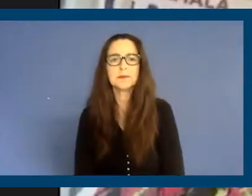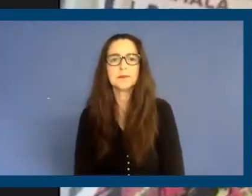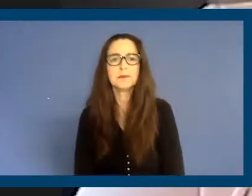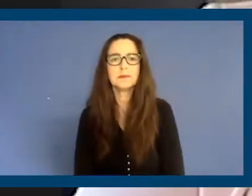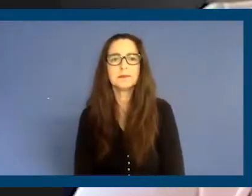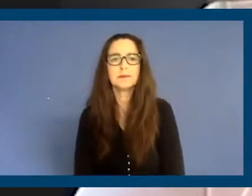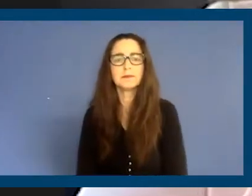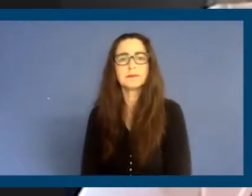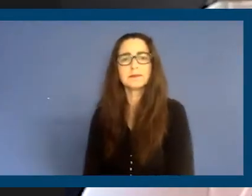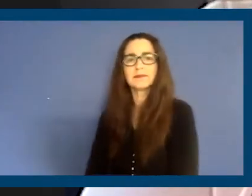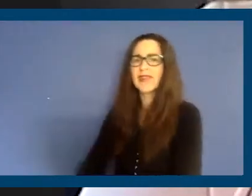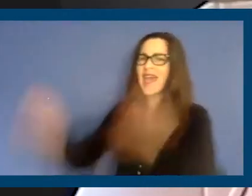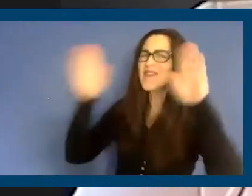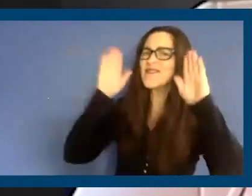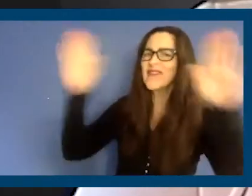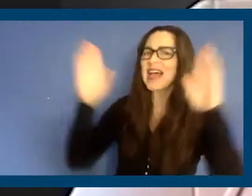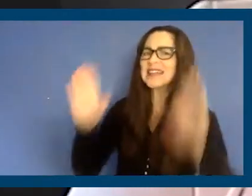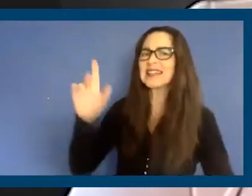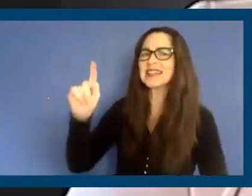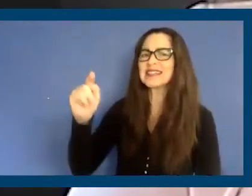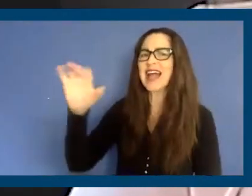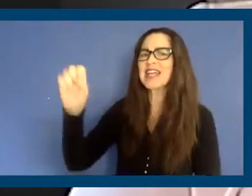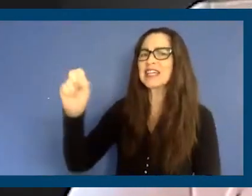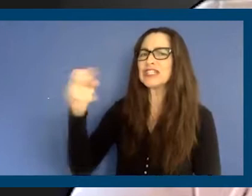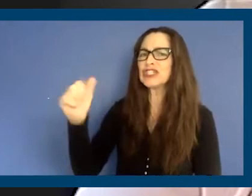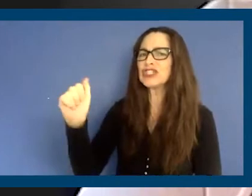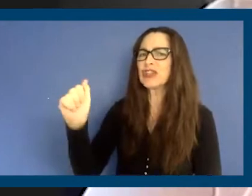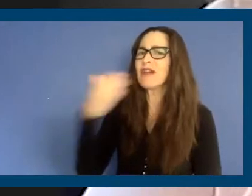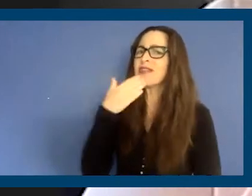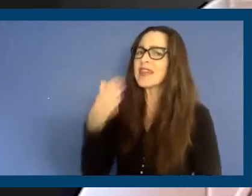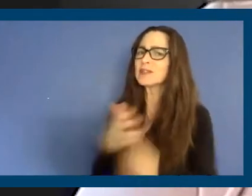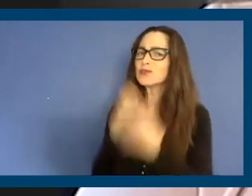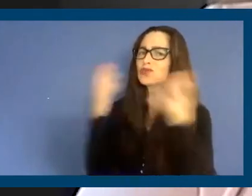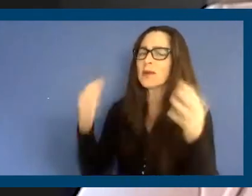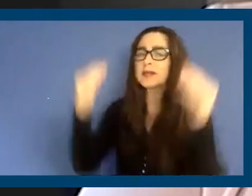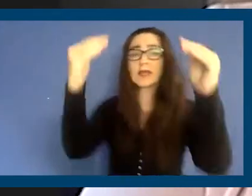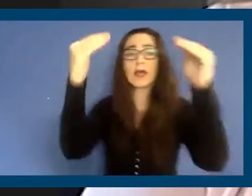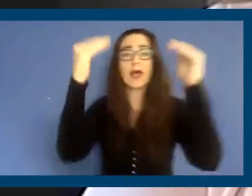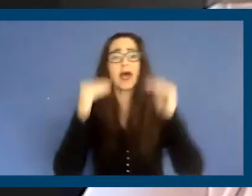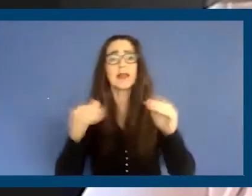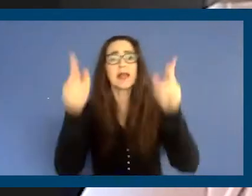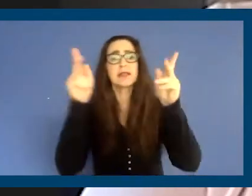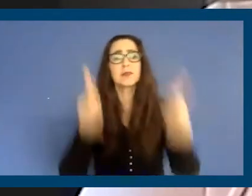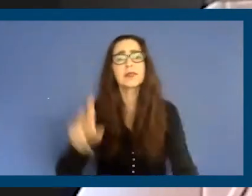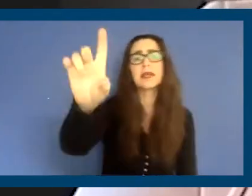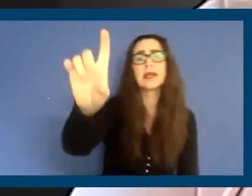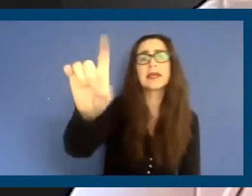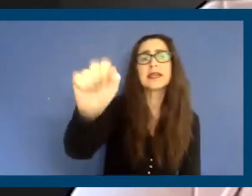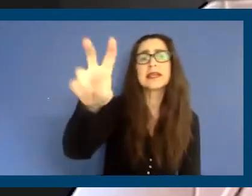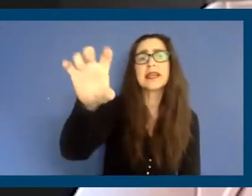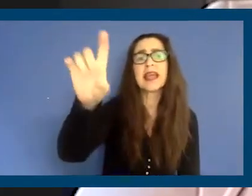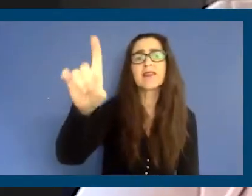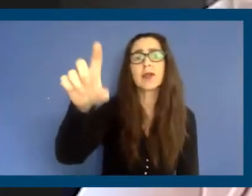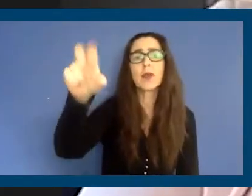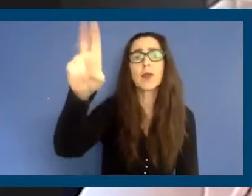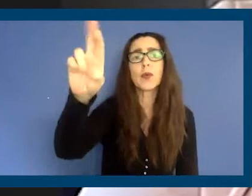That's fantastic, Taisha. Thank you so much. Our next panelist is David Rue. David is the